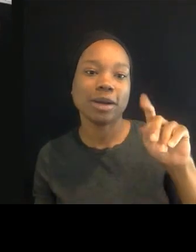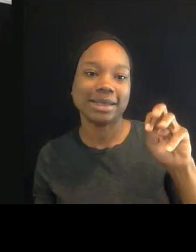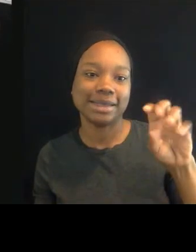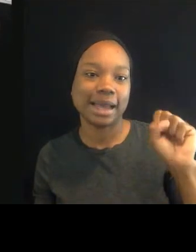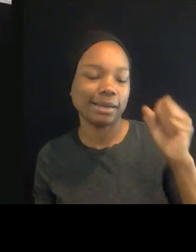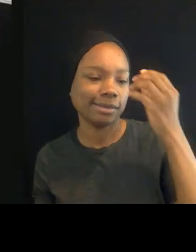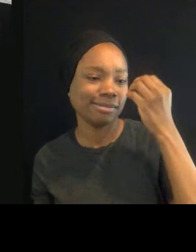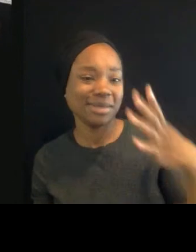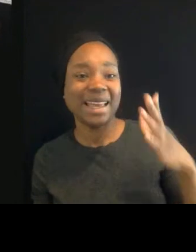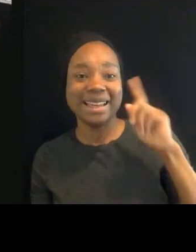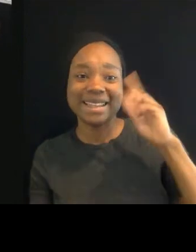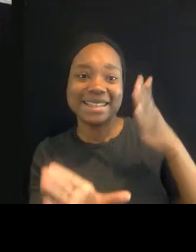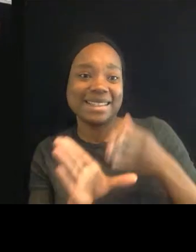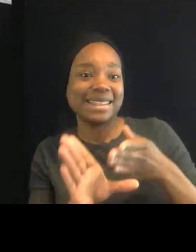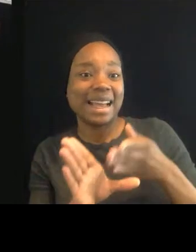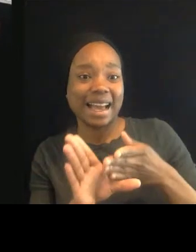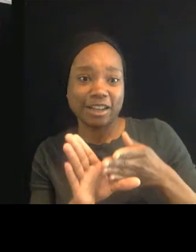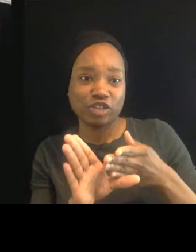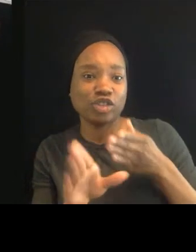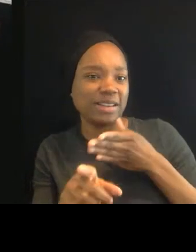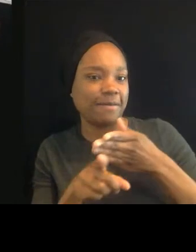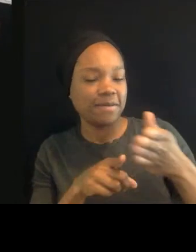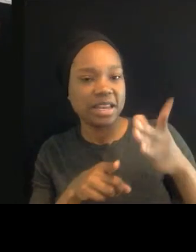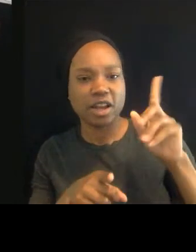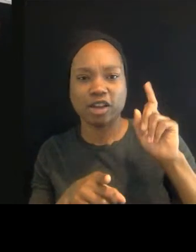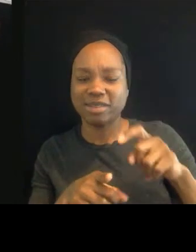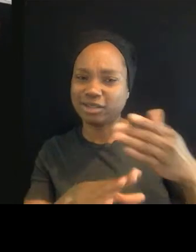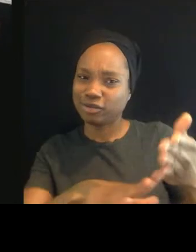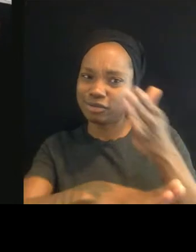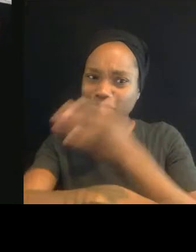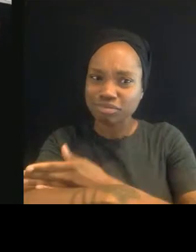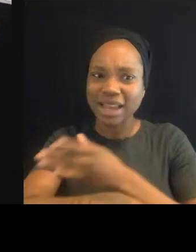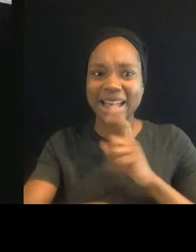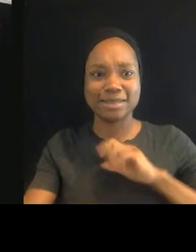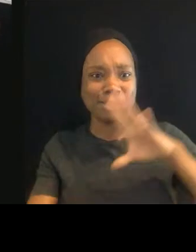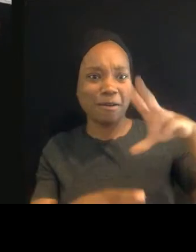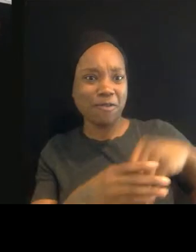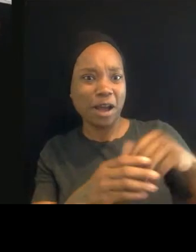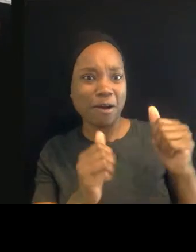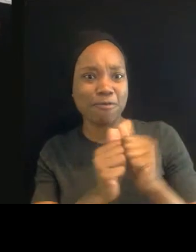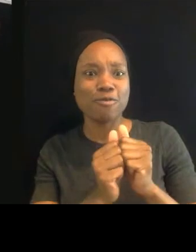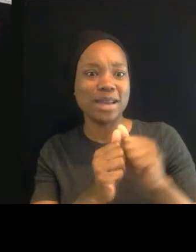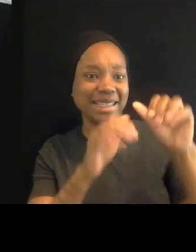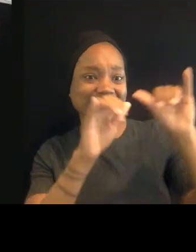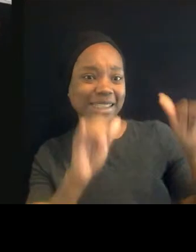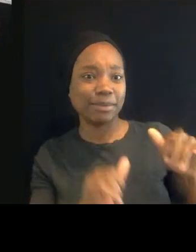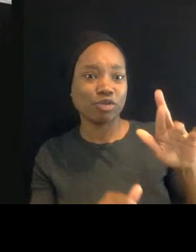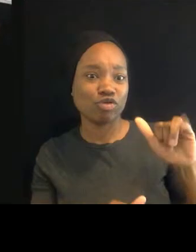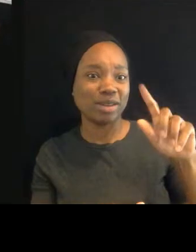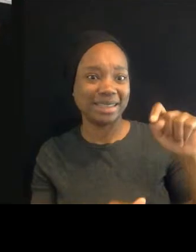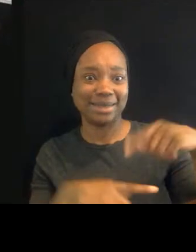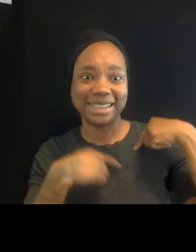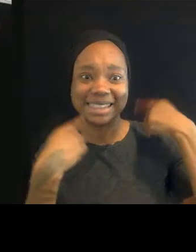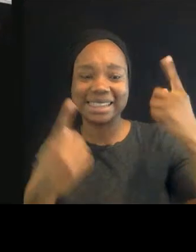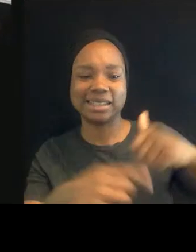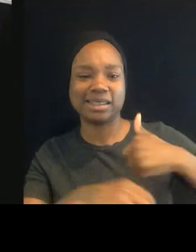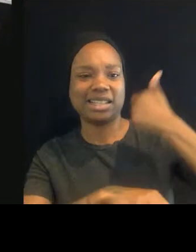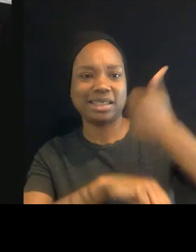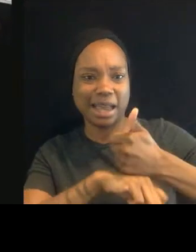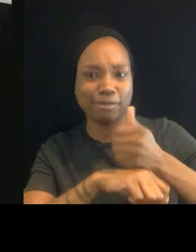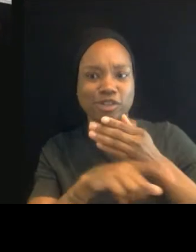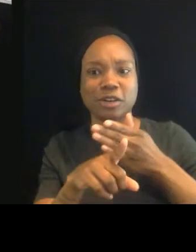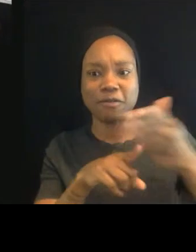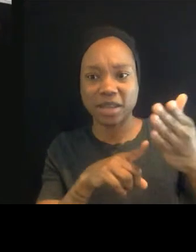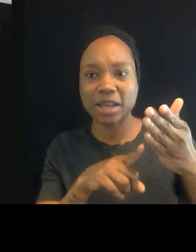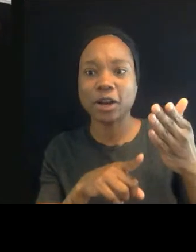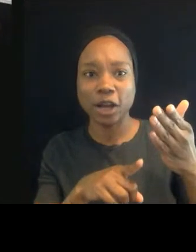been complicit in systemic racism since its inception. And just making a couple of town halls,